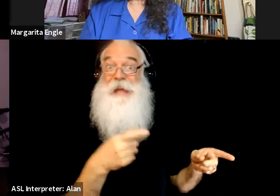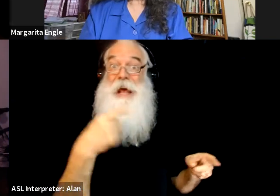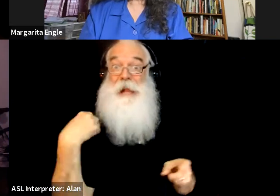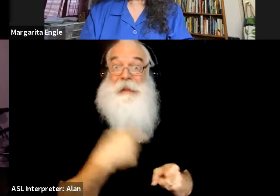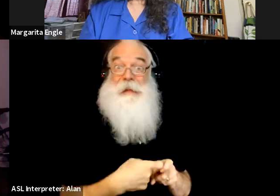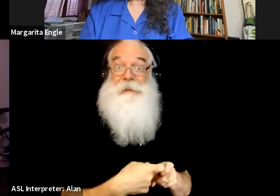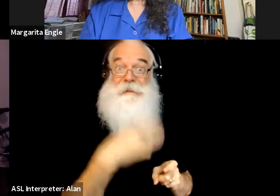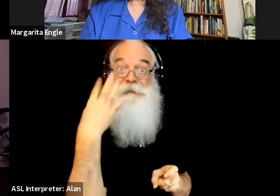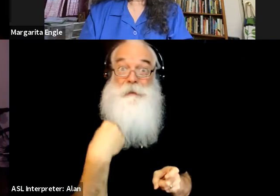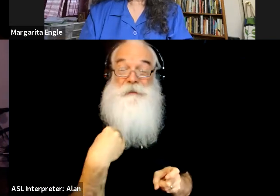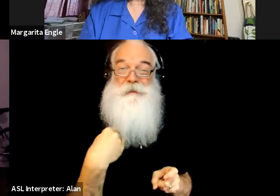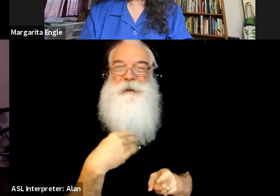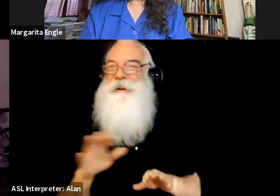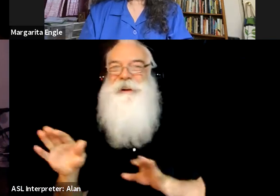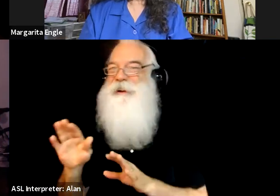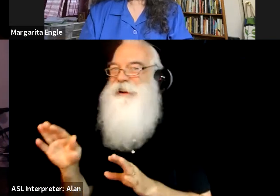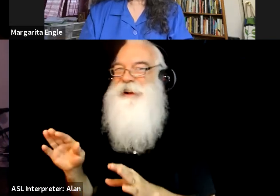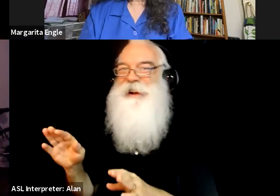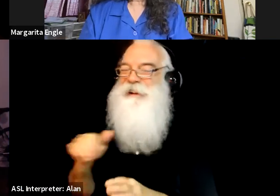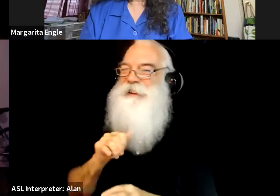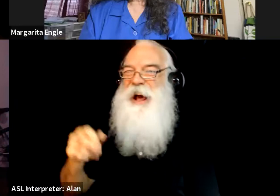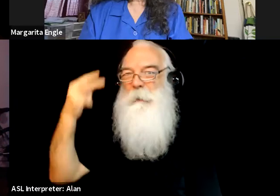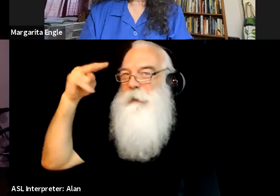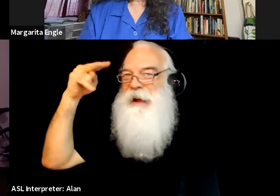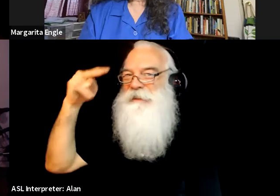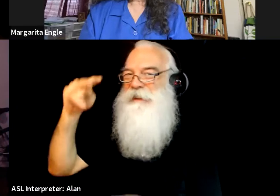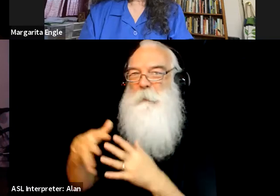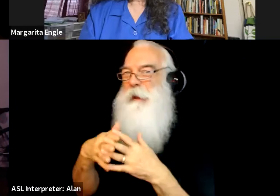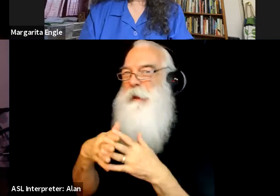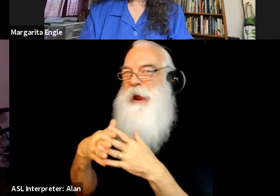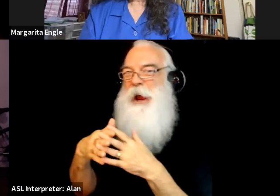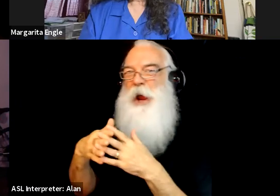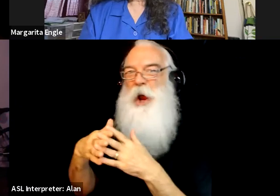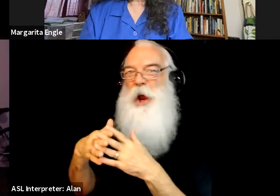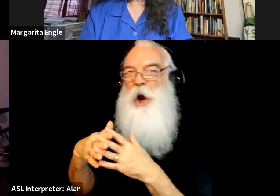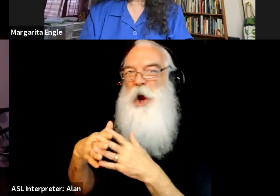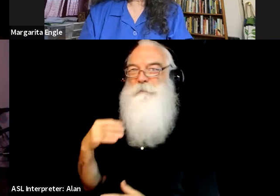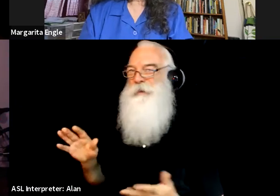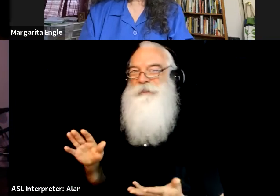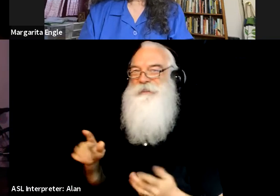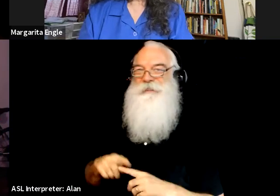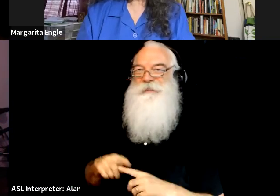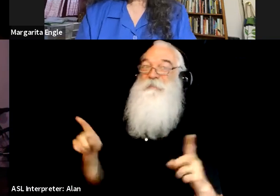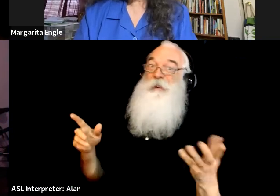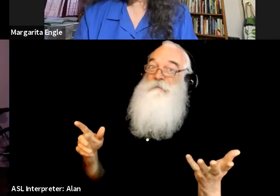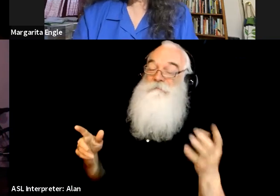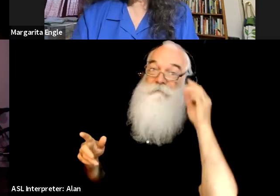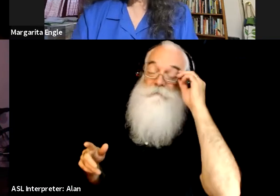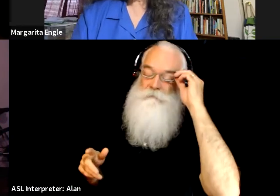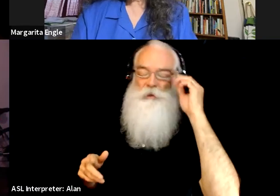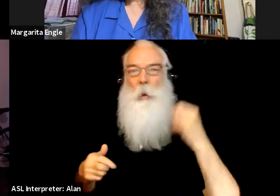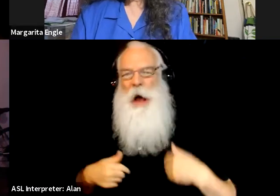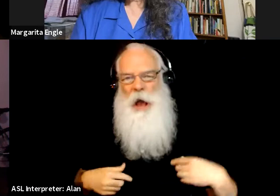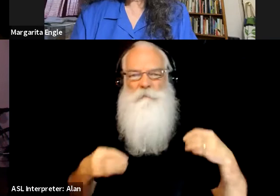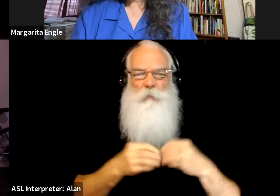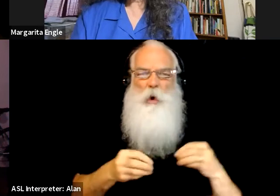like Mexican American or a Mexican experience. So, um, as I started, uh, working more, I started thinking